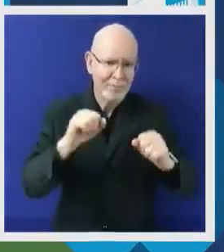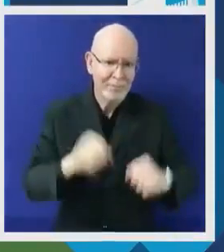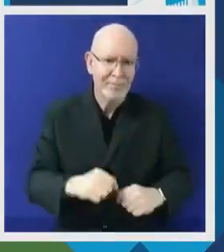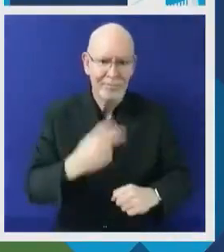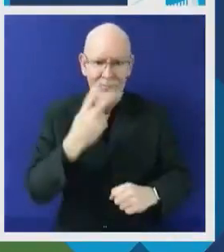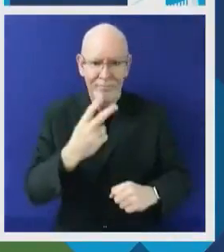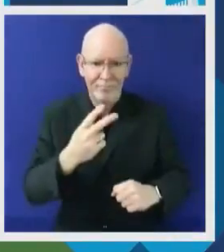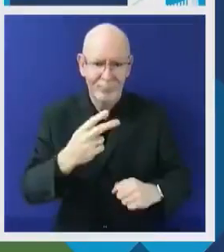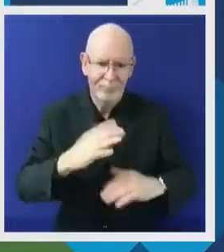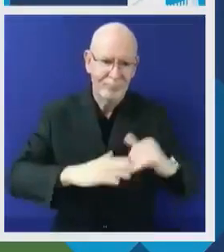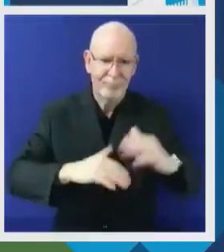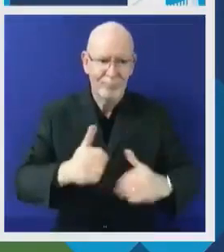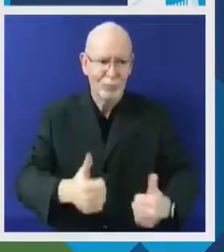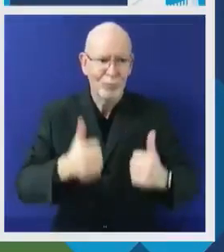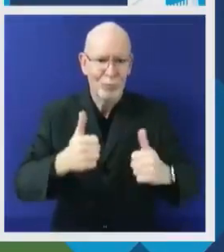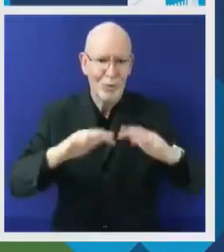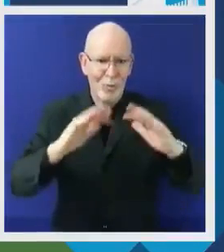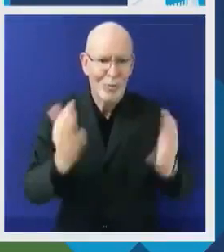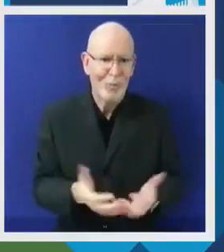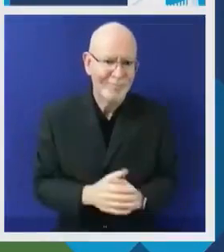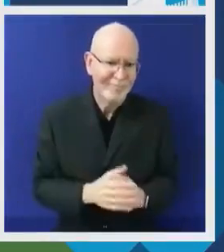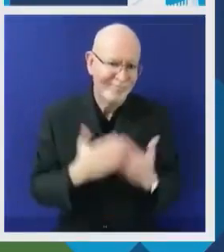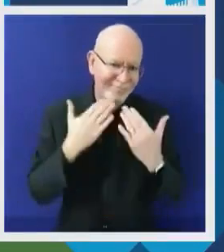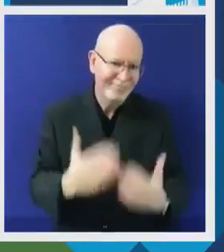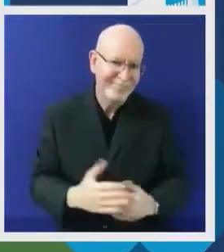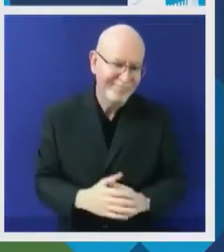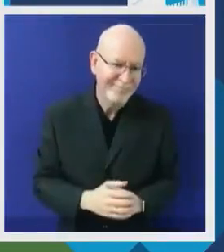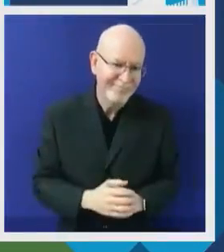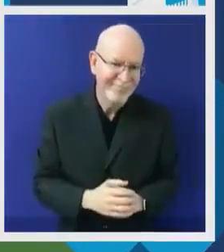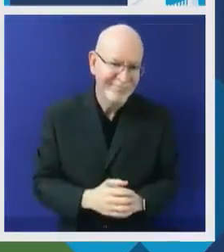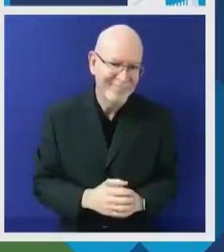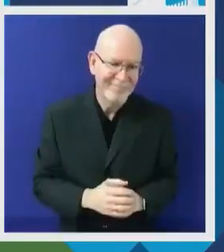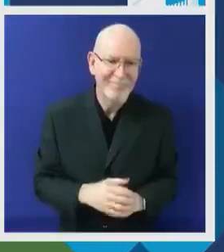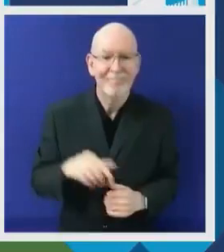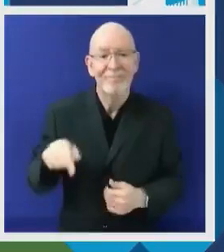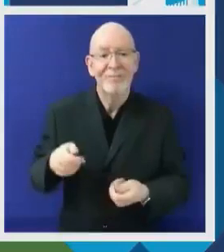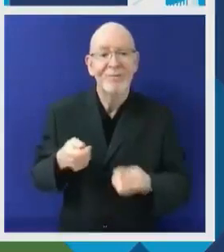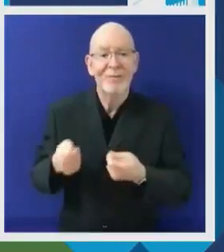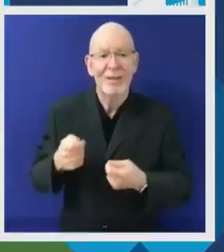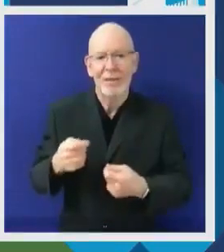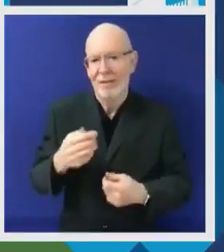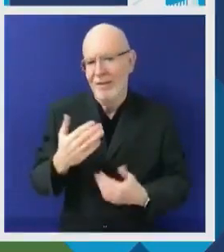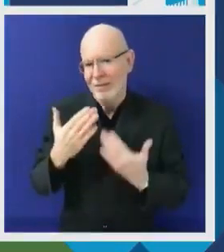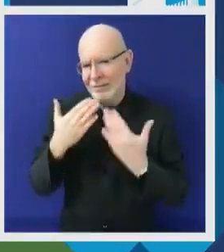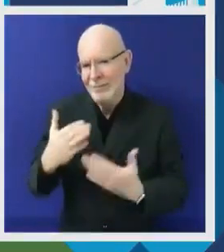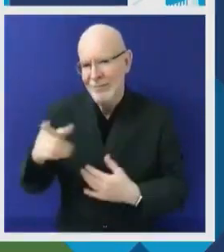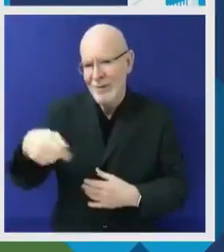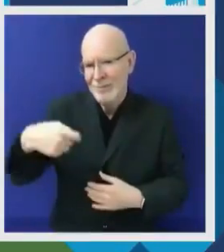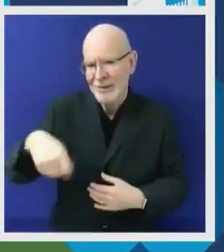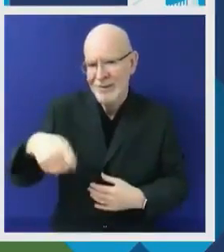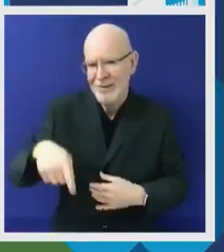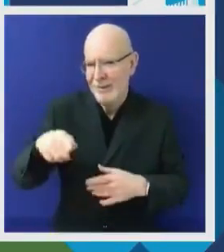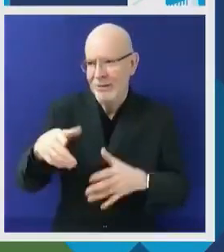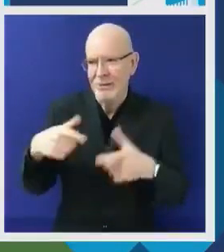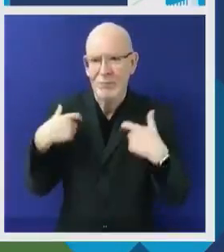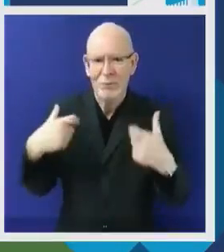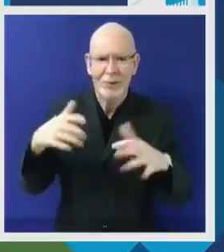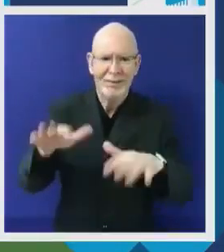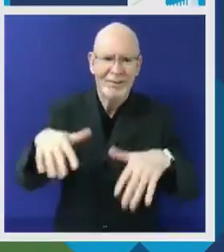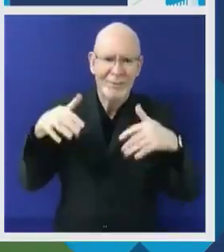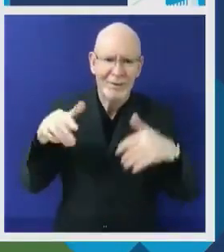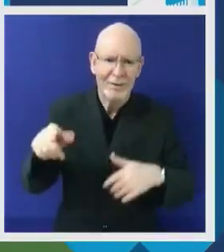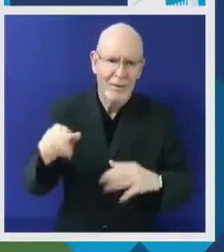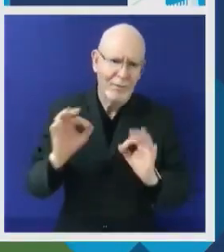Thank you very much, Mr. President. Excellencies, distinguished delegates, fellow young people, good morning, good afternoon and good evening.